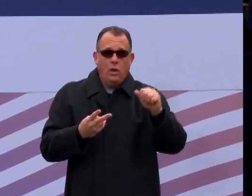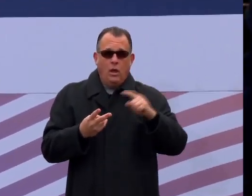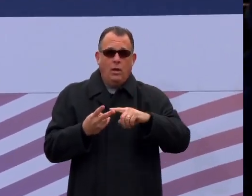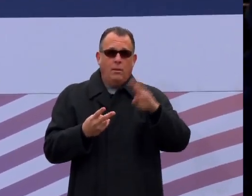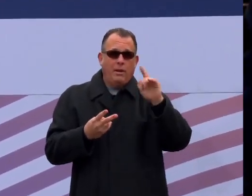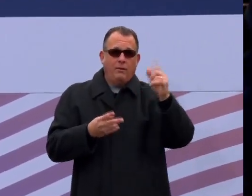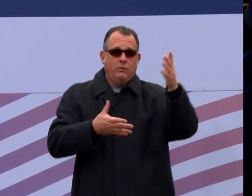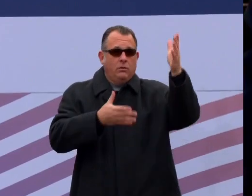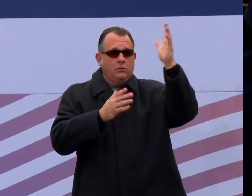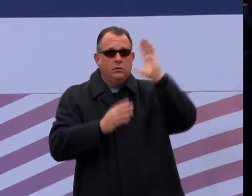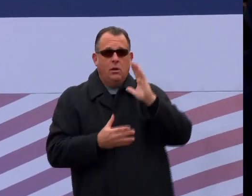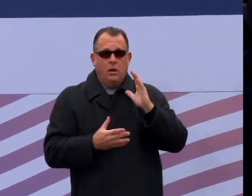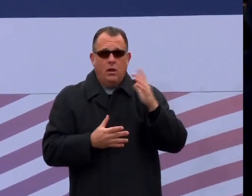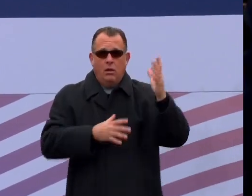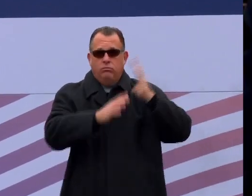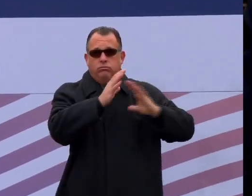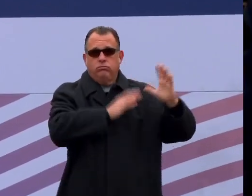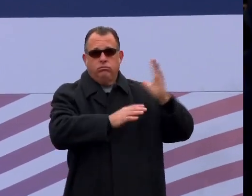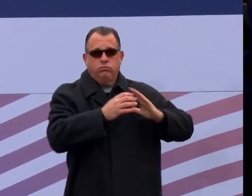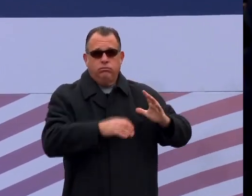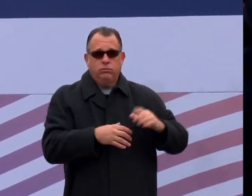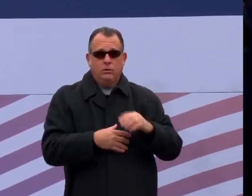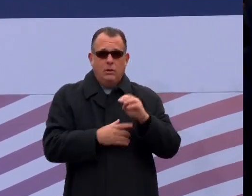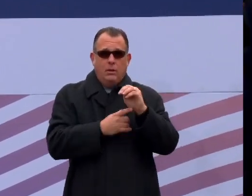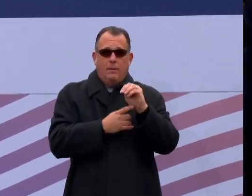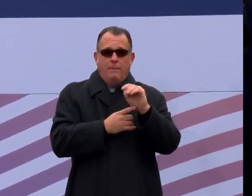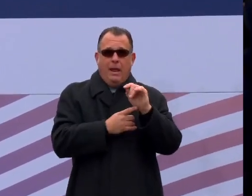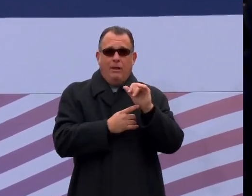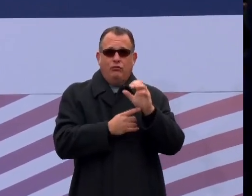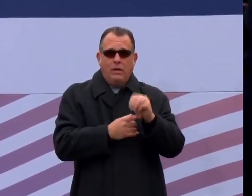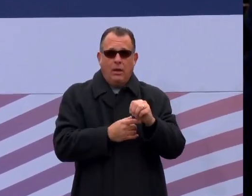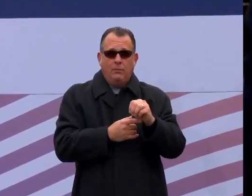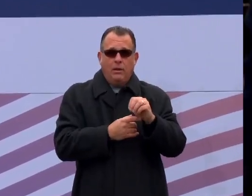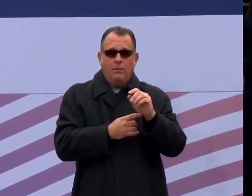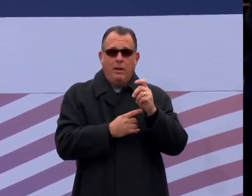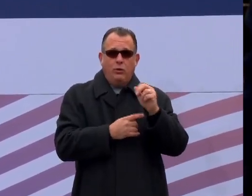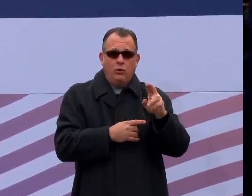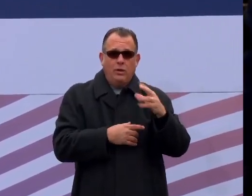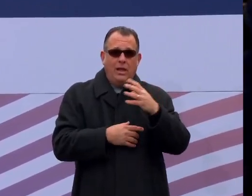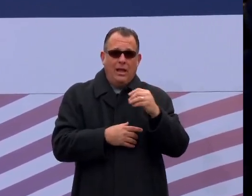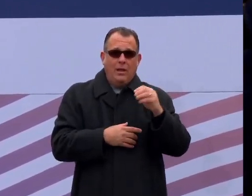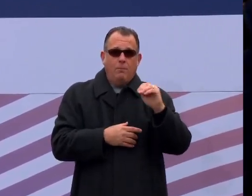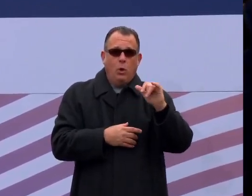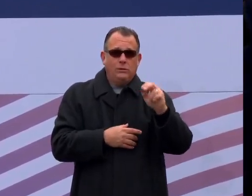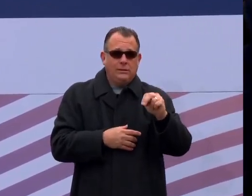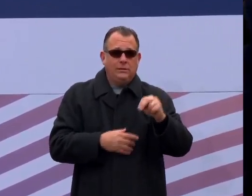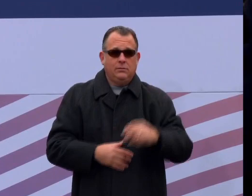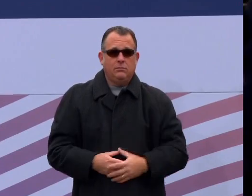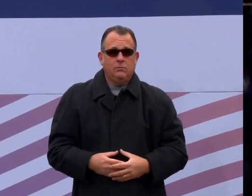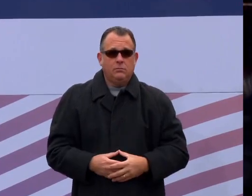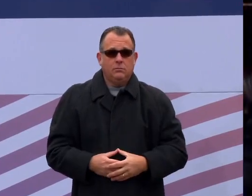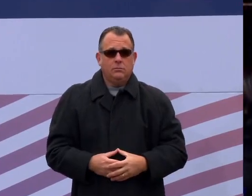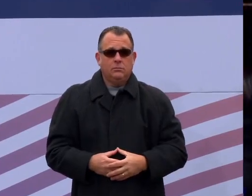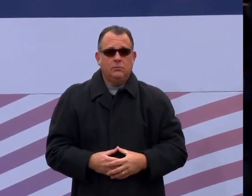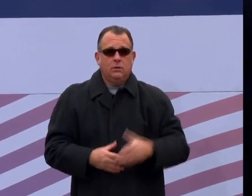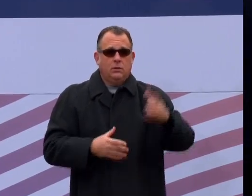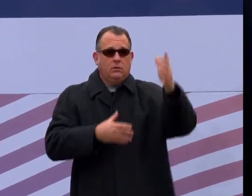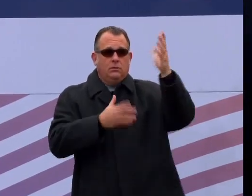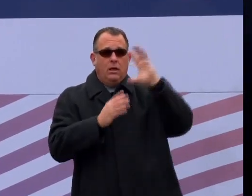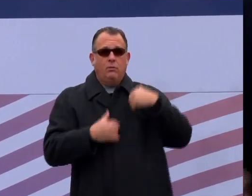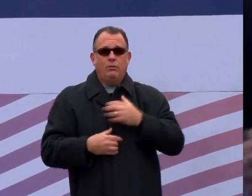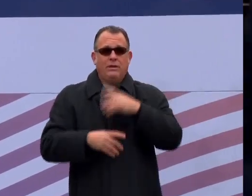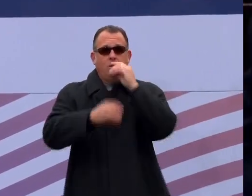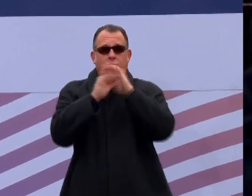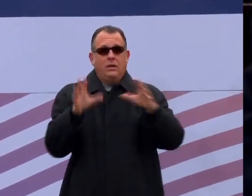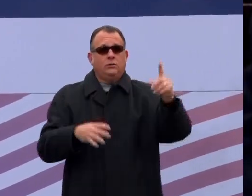God of Malcolm and Medgar and Martin, God, we bless you for this day